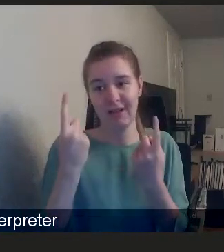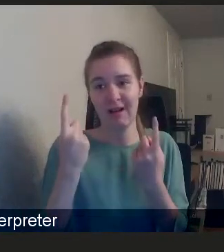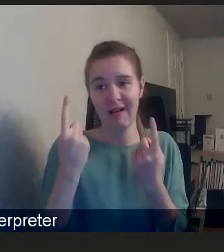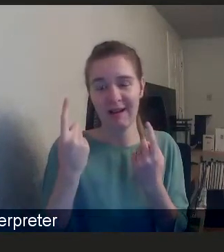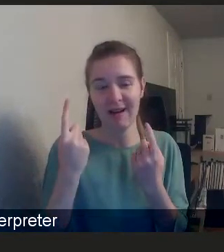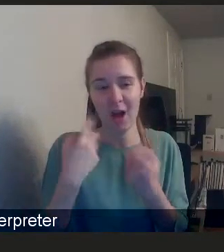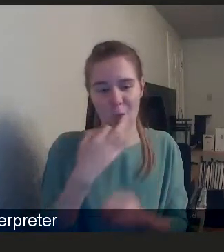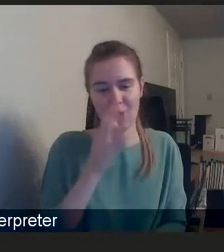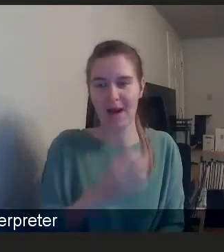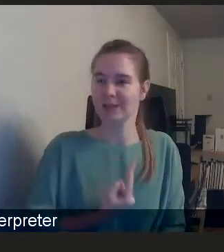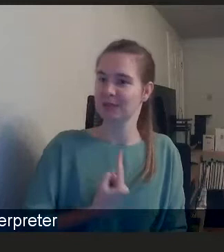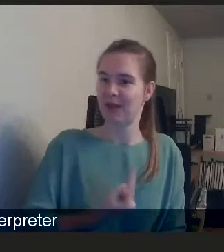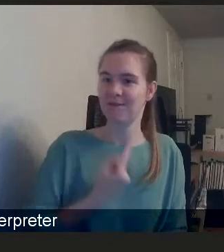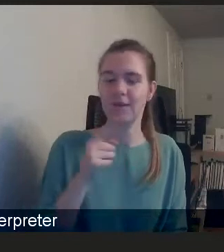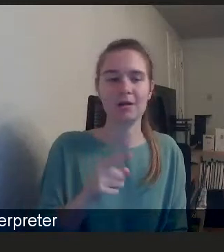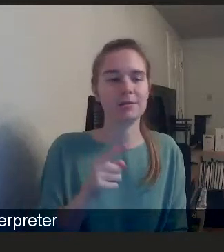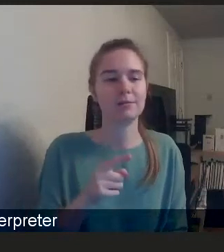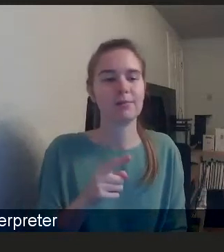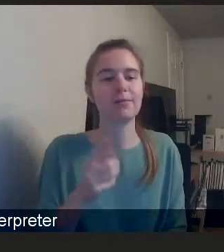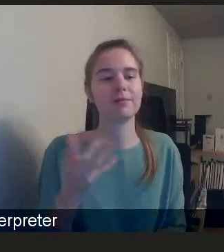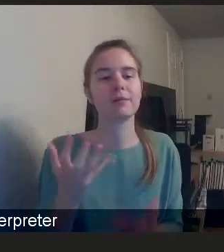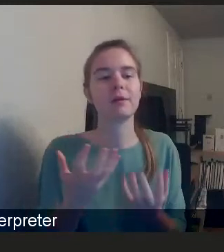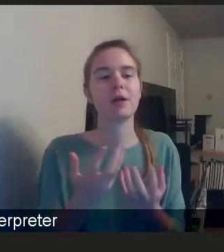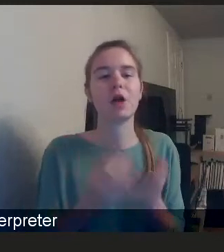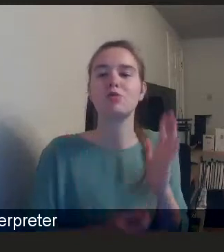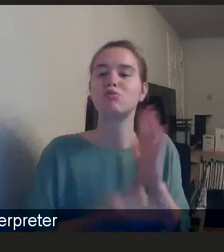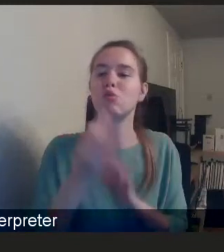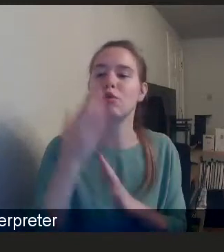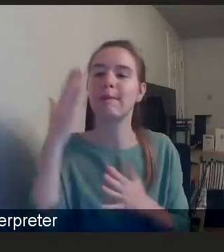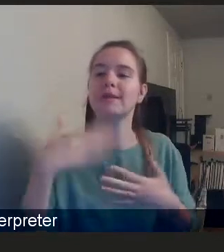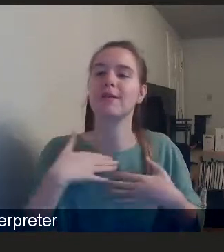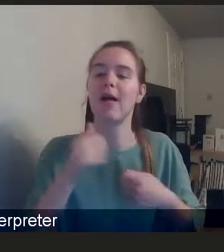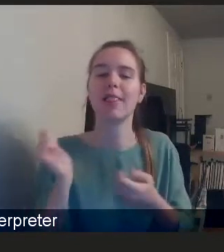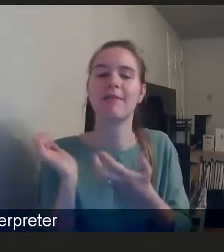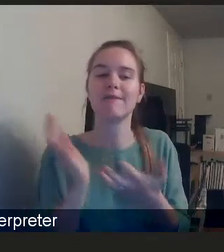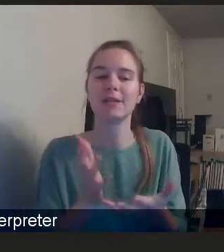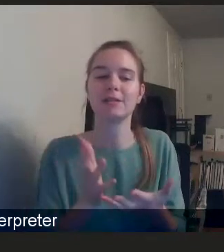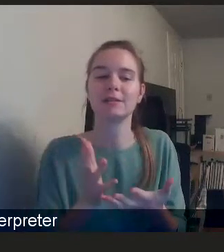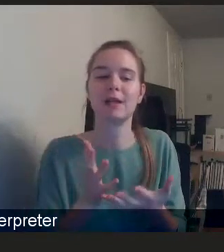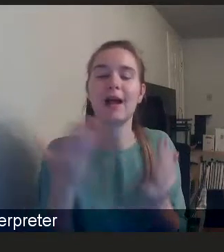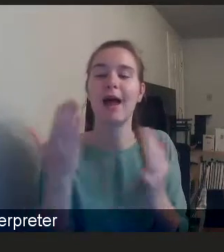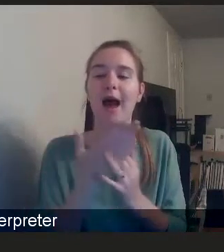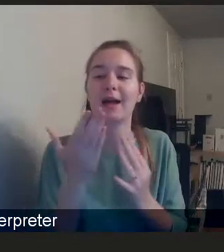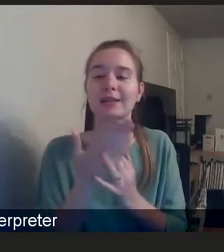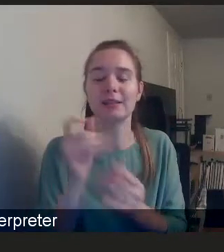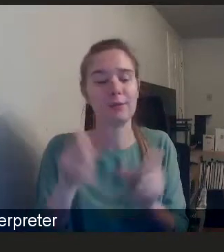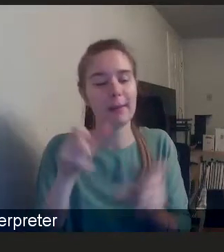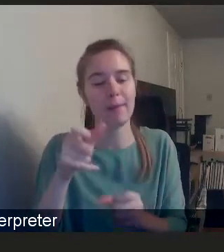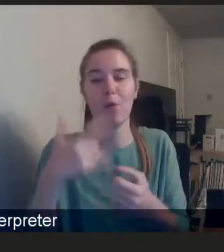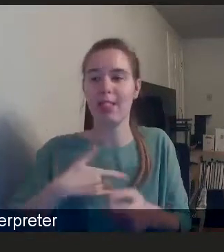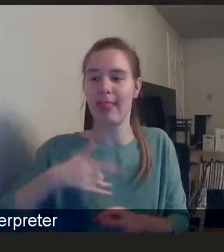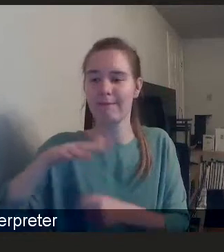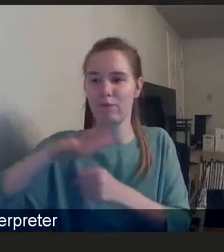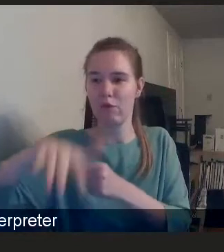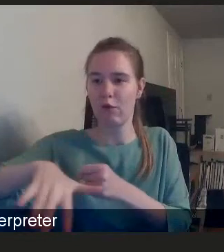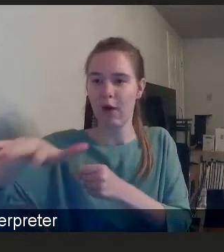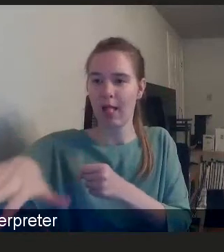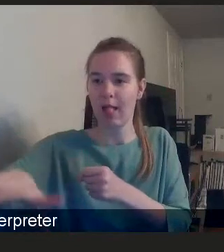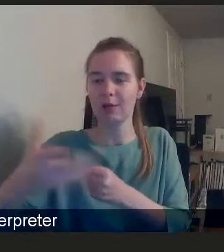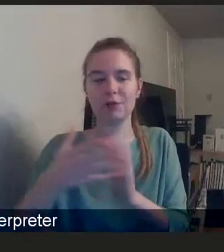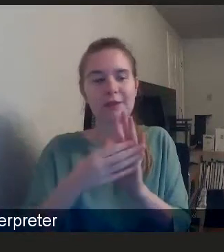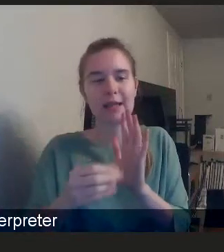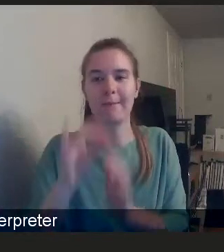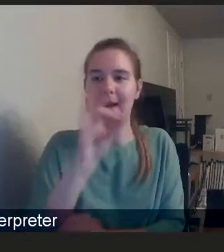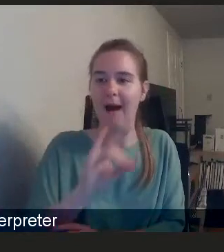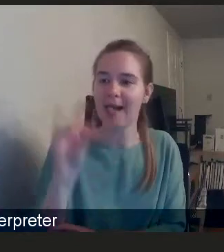this myself. How do we improve mental health facilities to access for those in rural areas? For example, those in the Highlands and